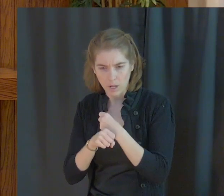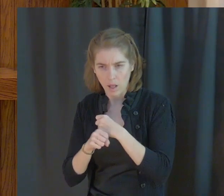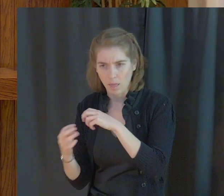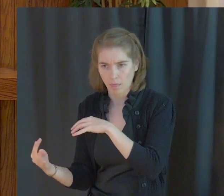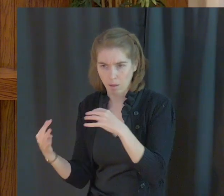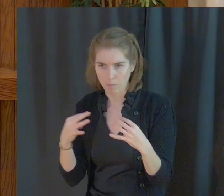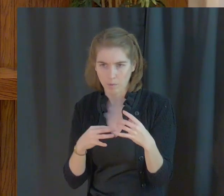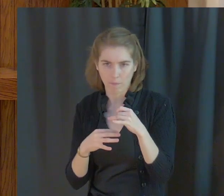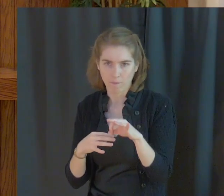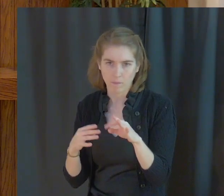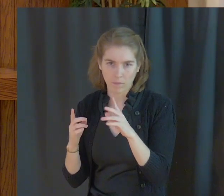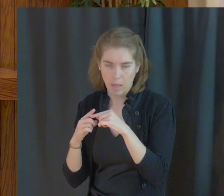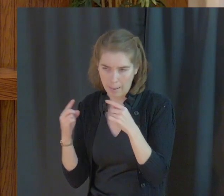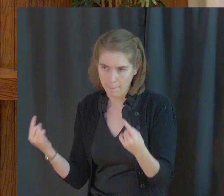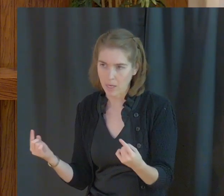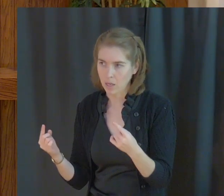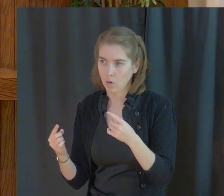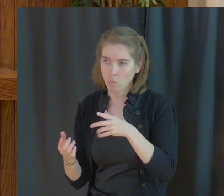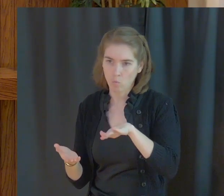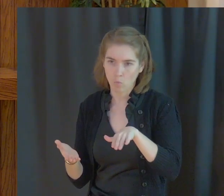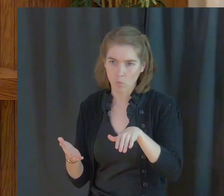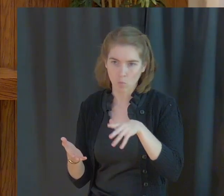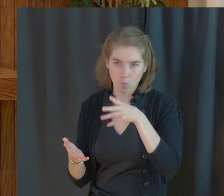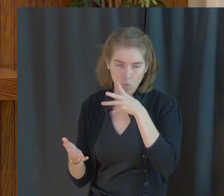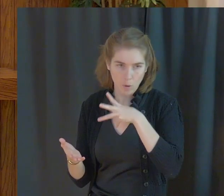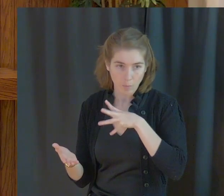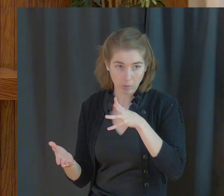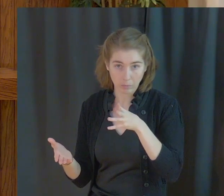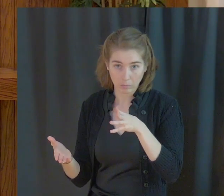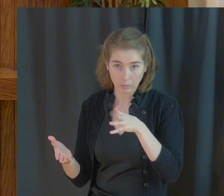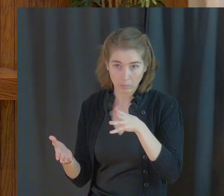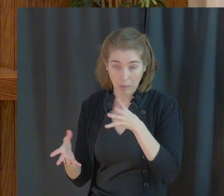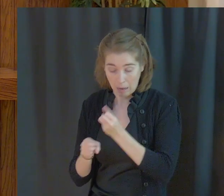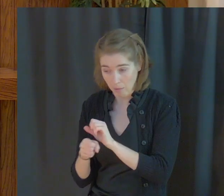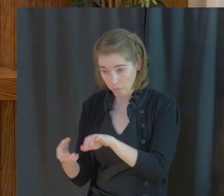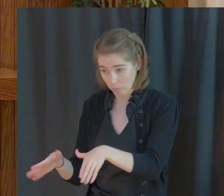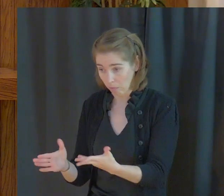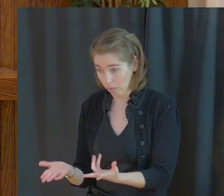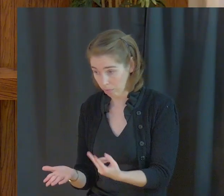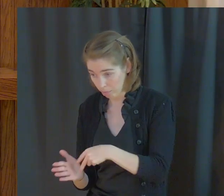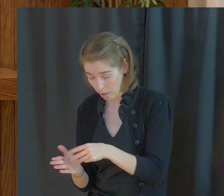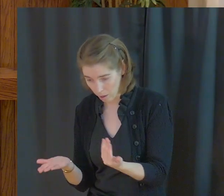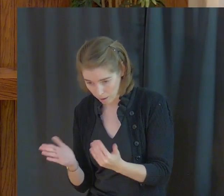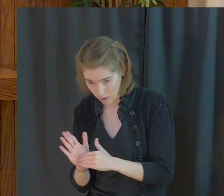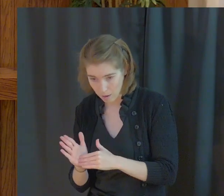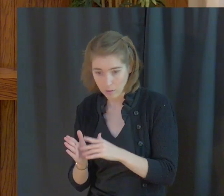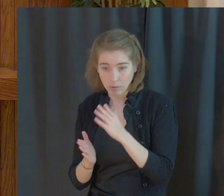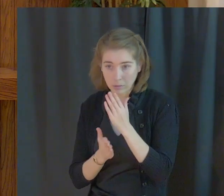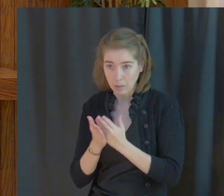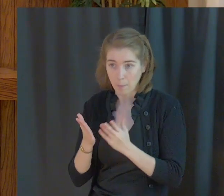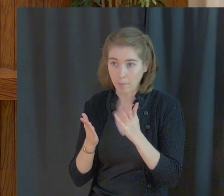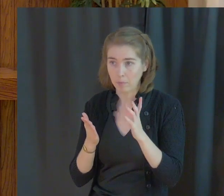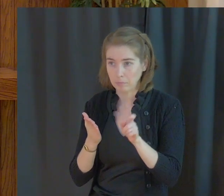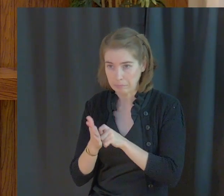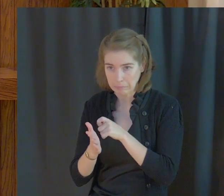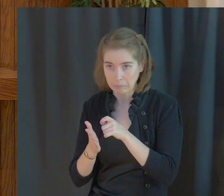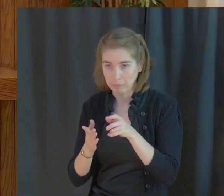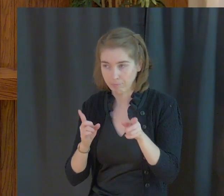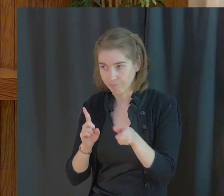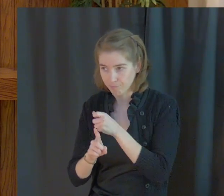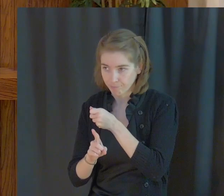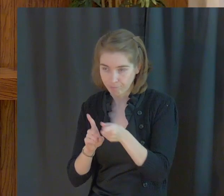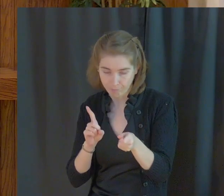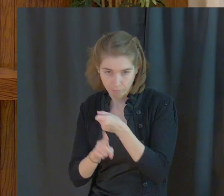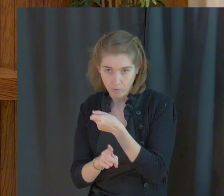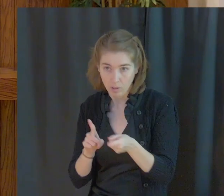the aliens, women received their dead raised to life again, others were tortured, not accepting deliverance, that they might